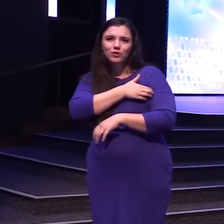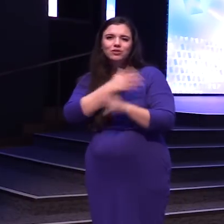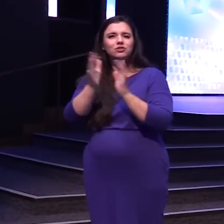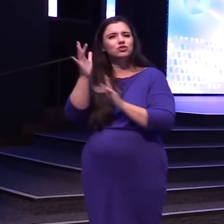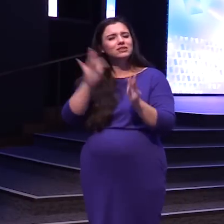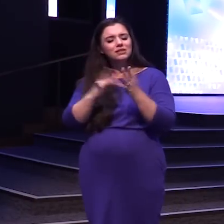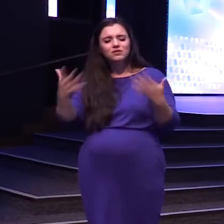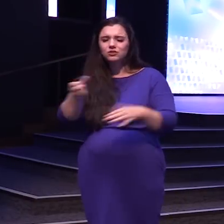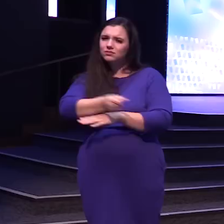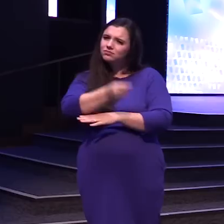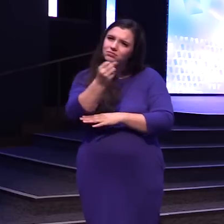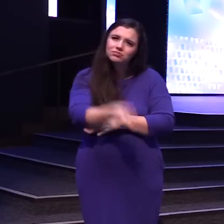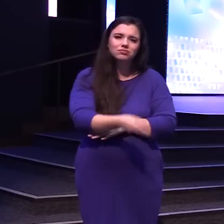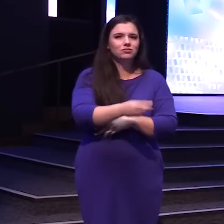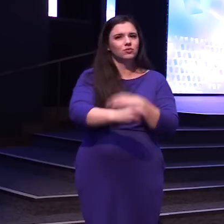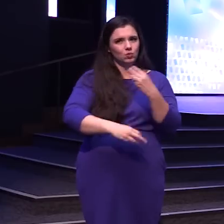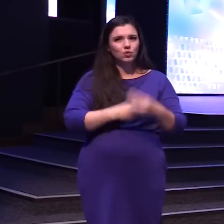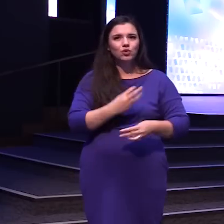The world